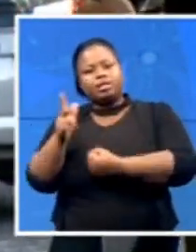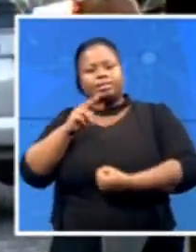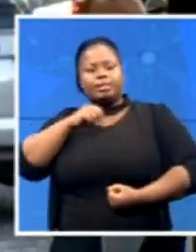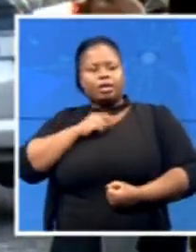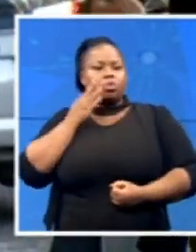is finished here.